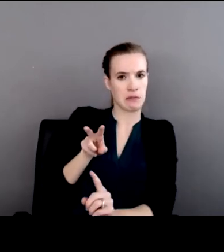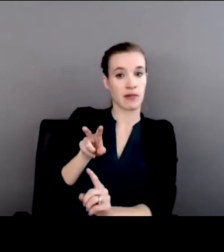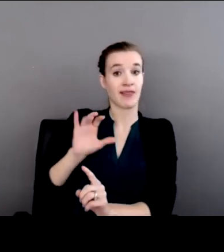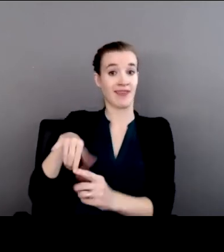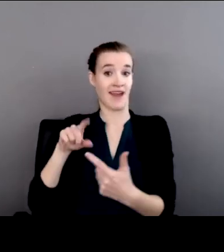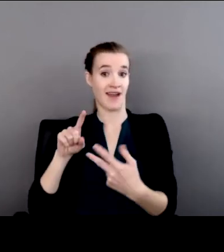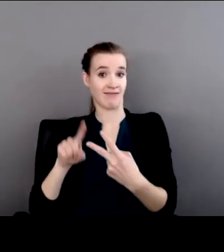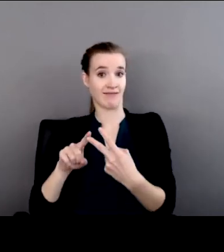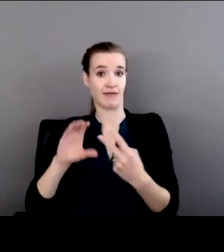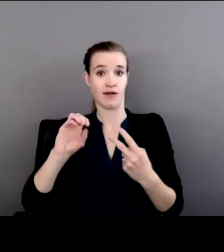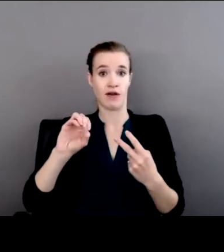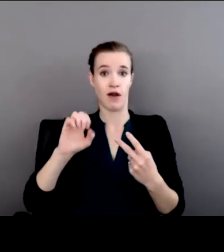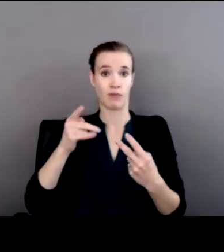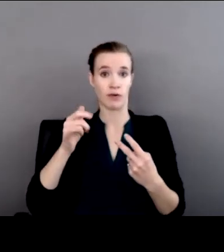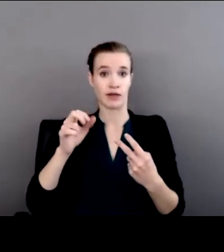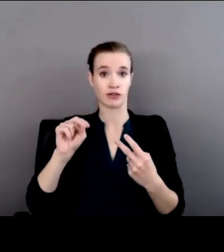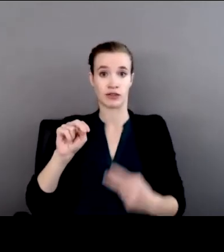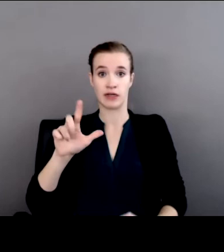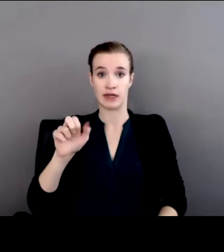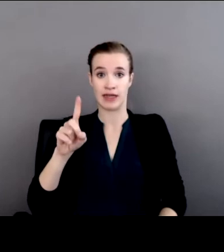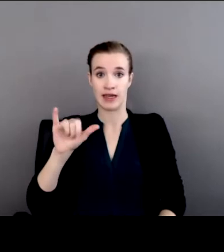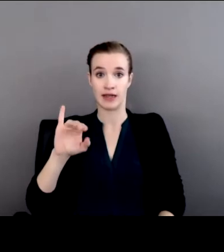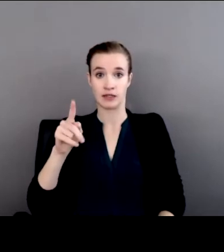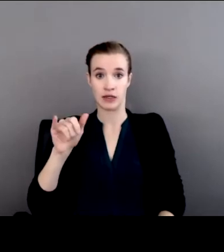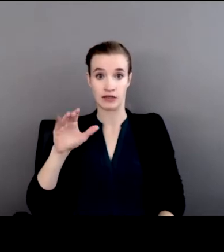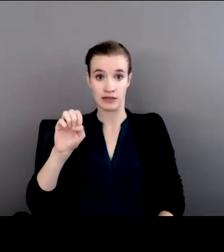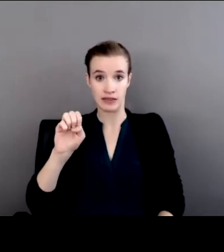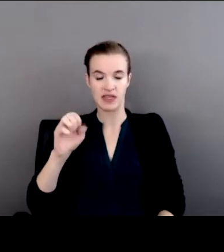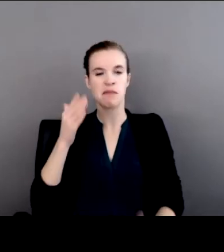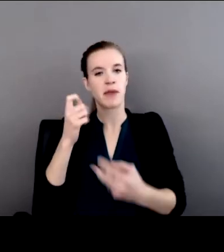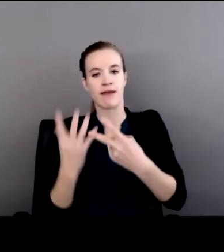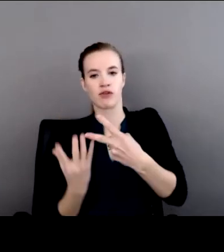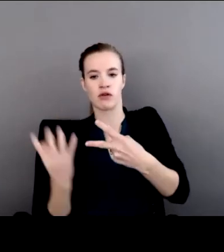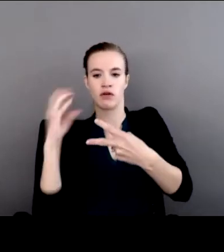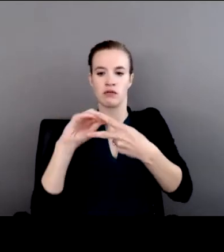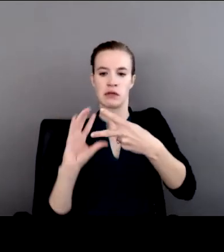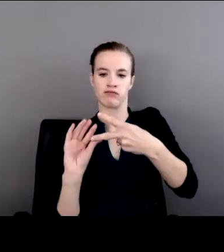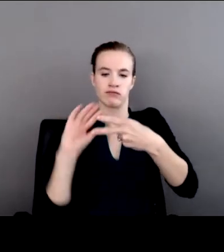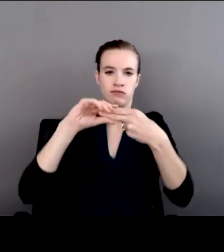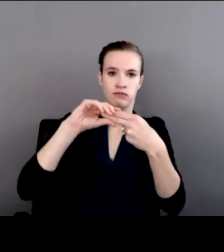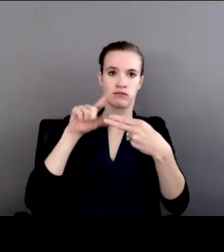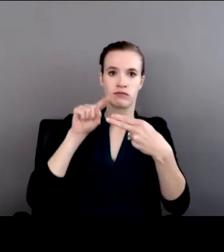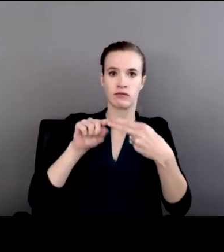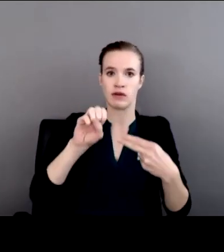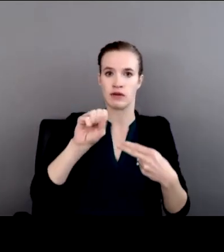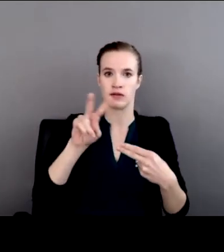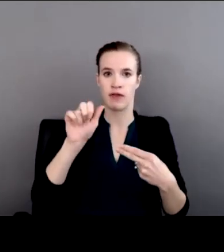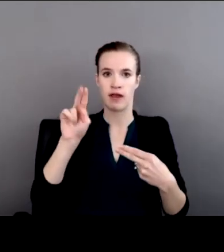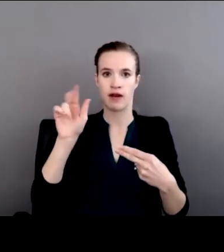may need to be folded in to the purposes of Savannah's Act and the Not Invisible Act.